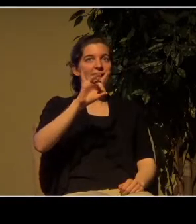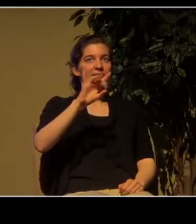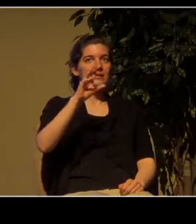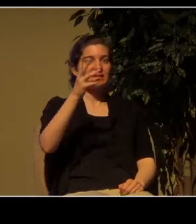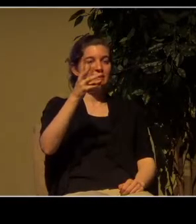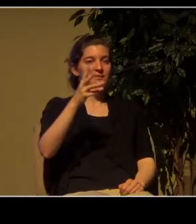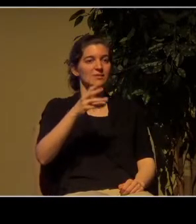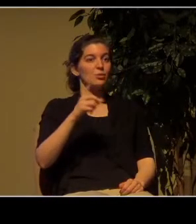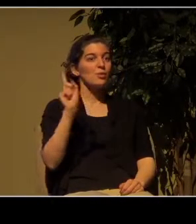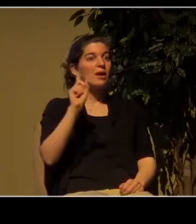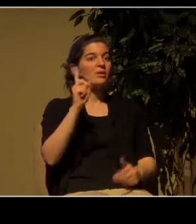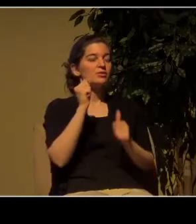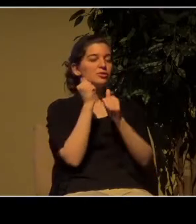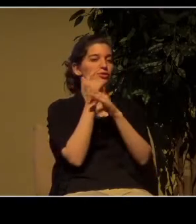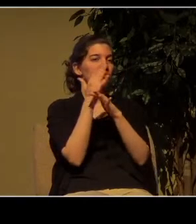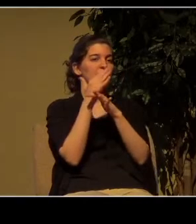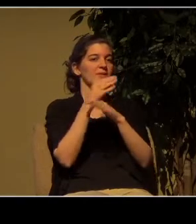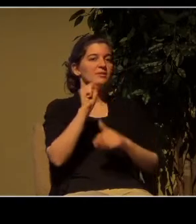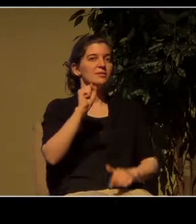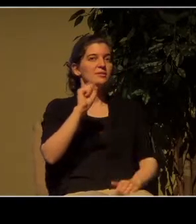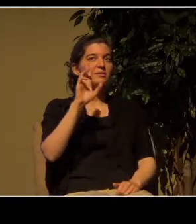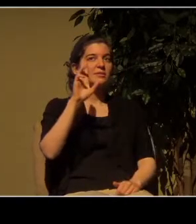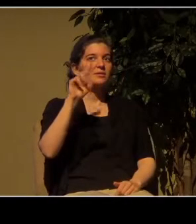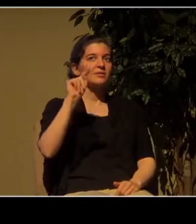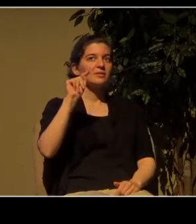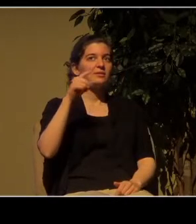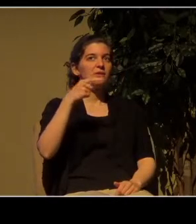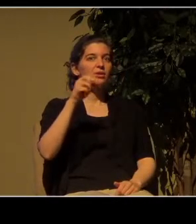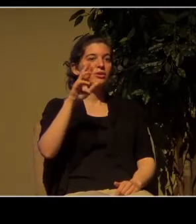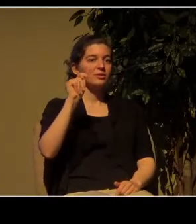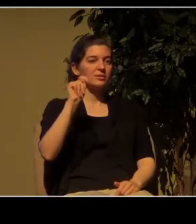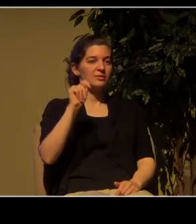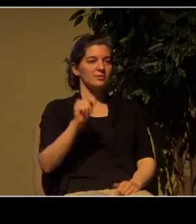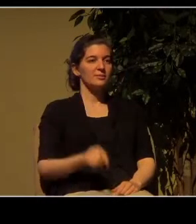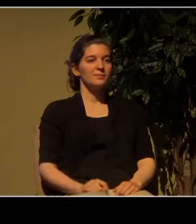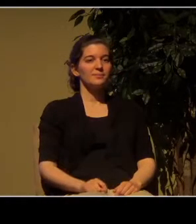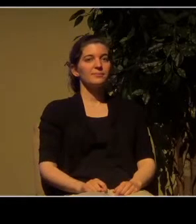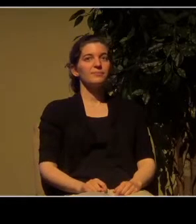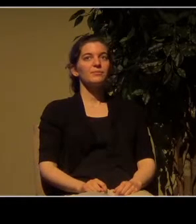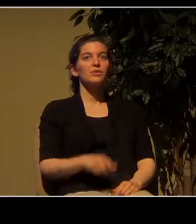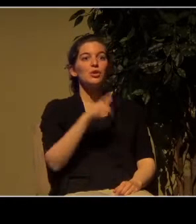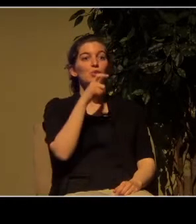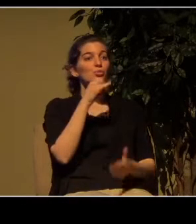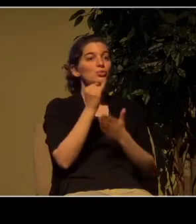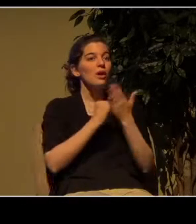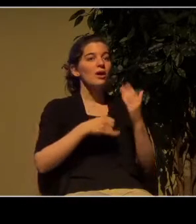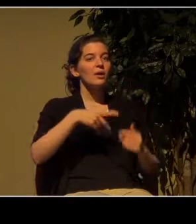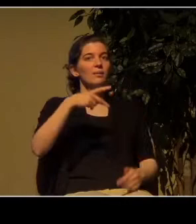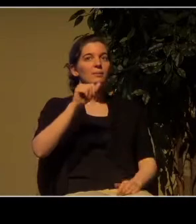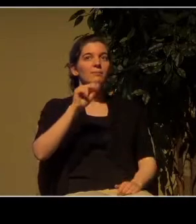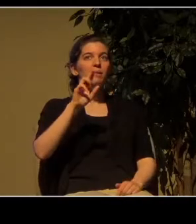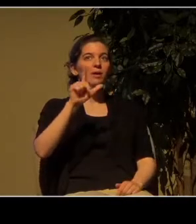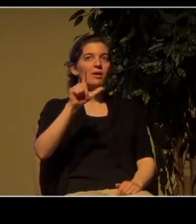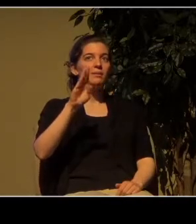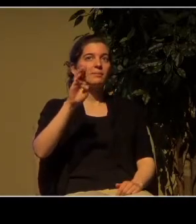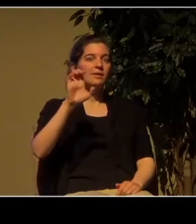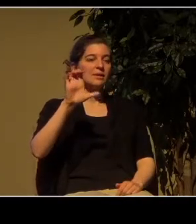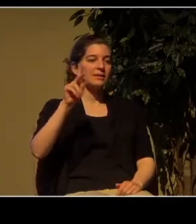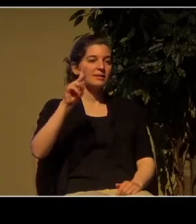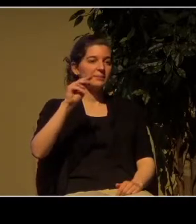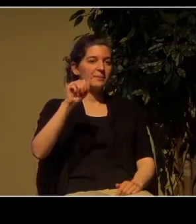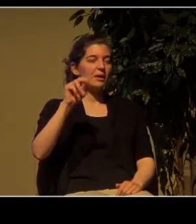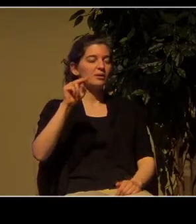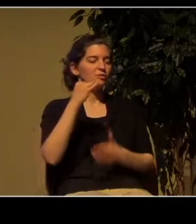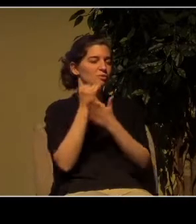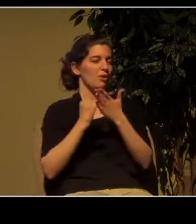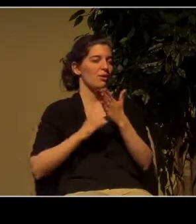Germany and the artist was Paul Beckman but the art